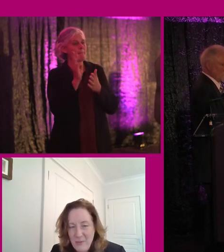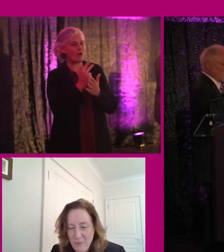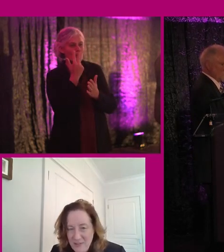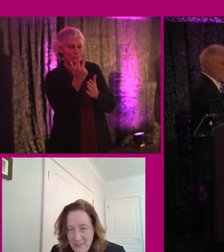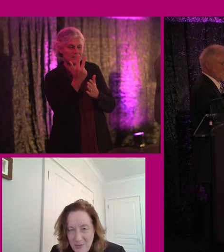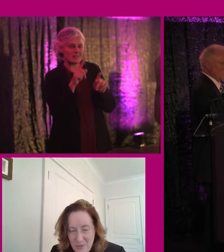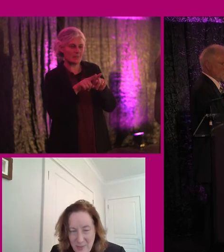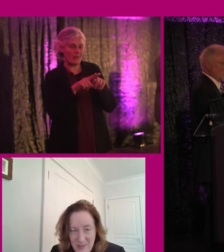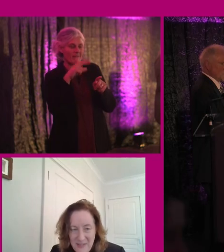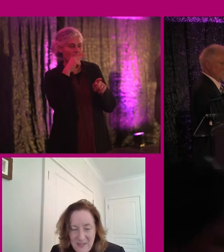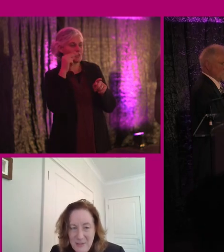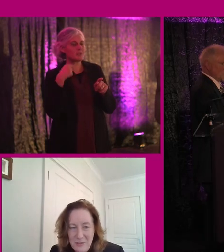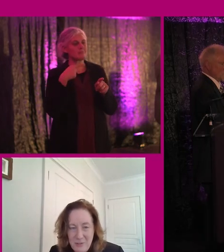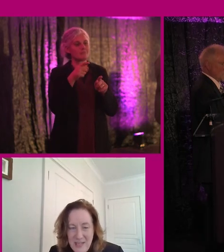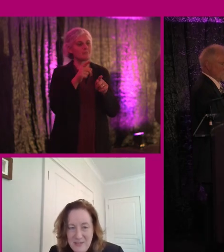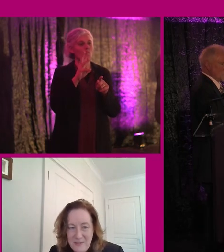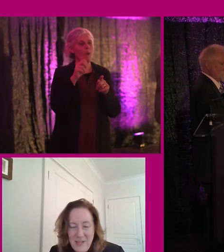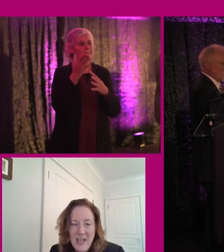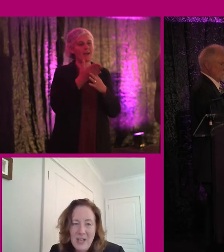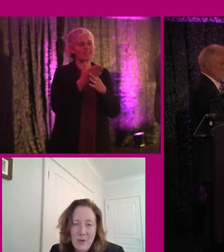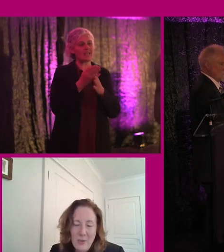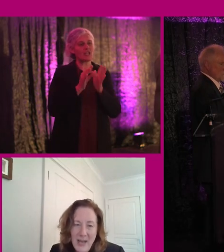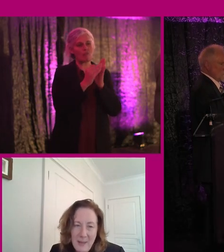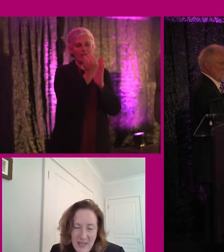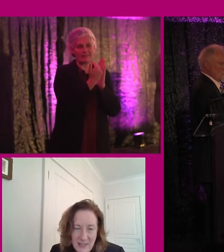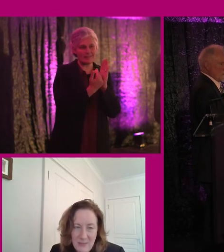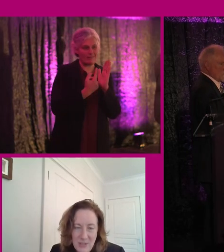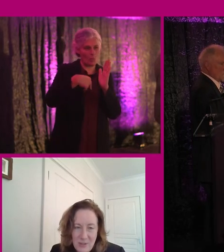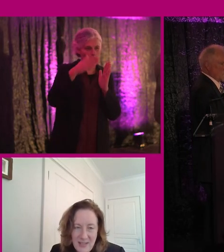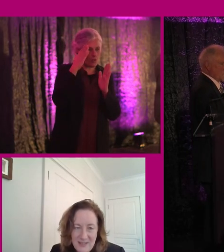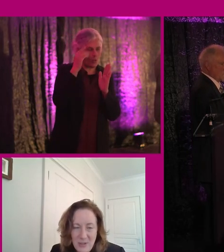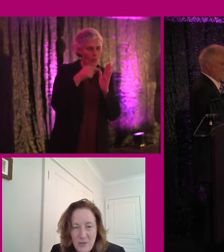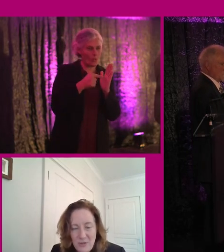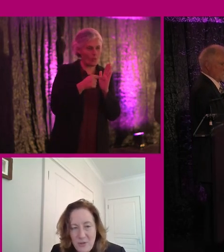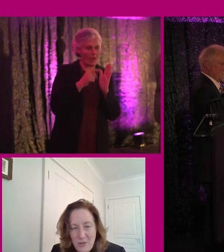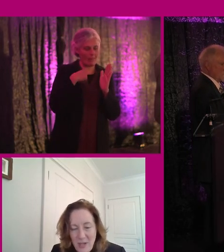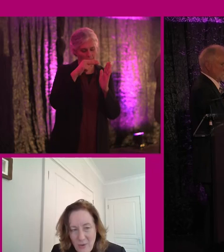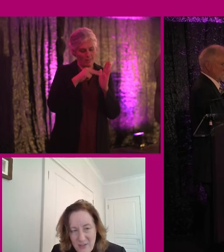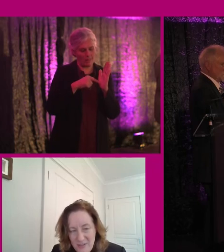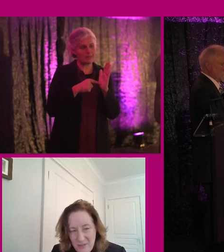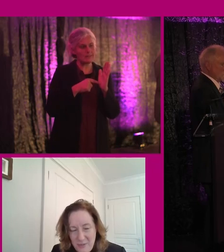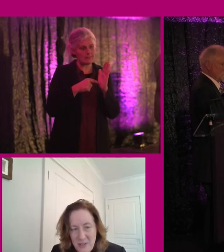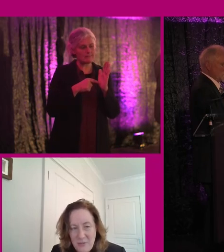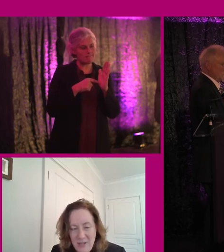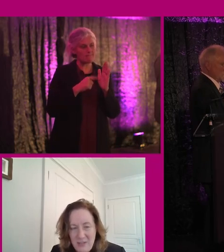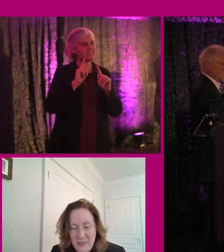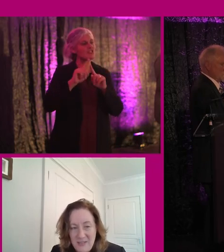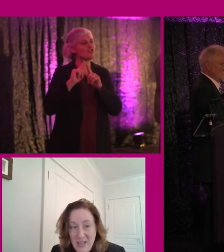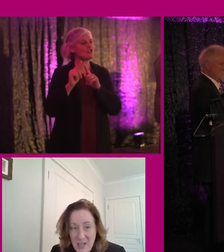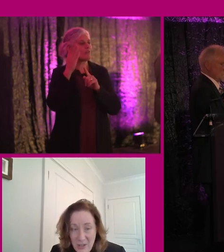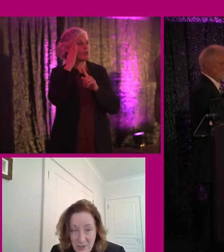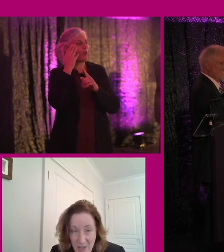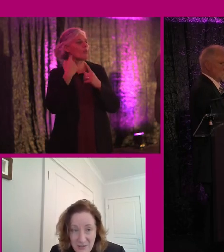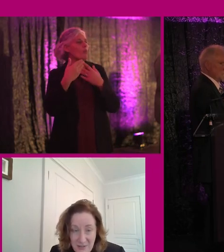looked at, for example, under the Web Accessibility Directive, you know, and we look at, you know, so they're across the different monitoring